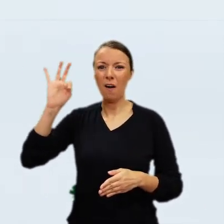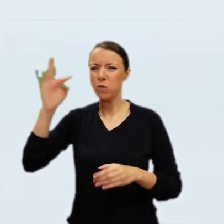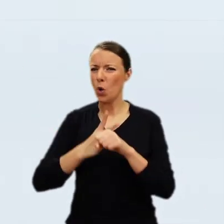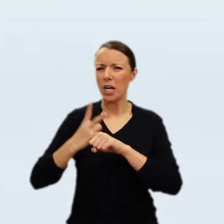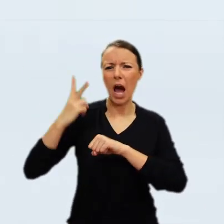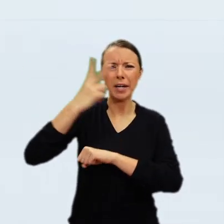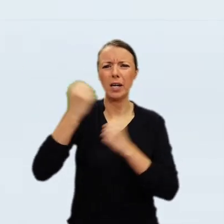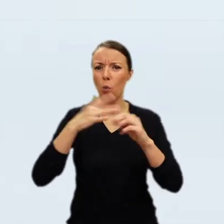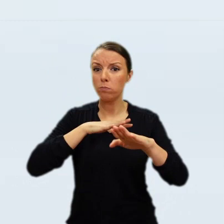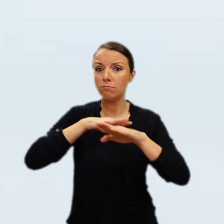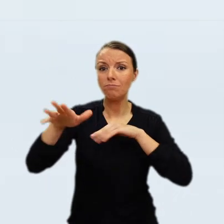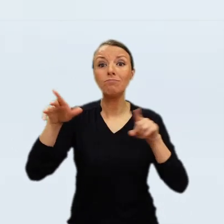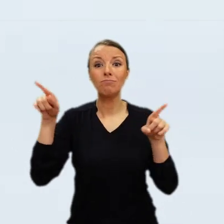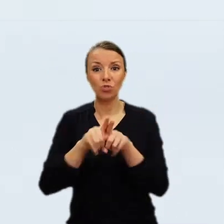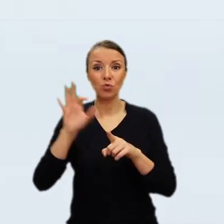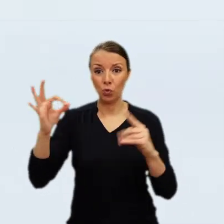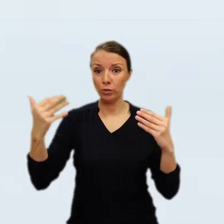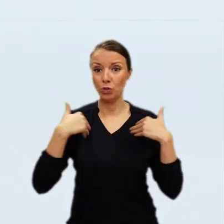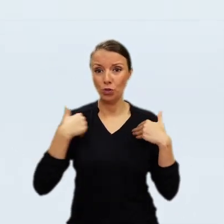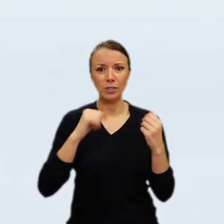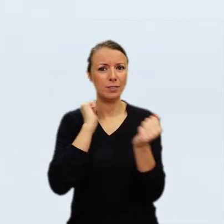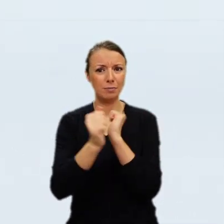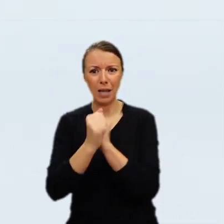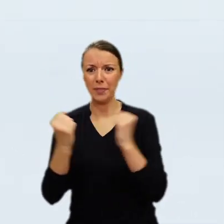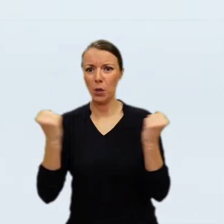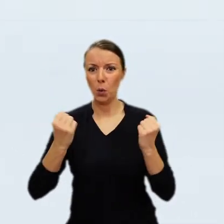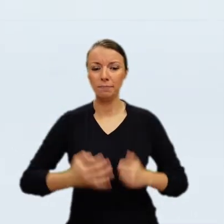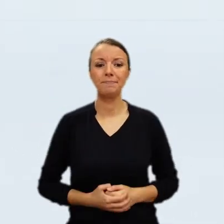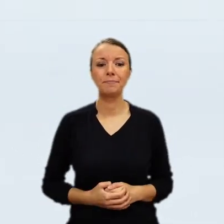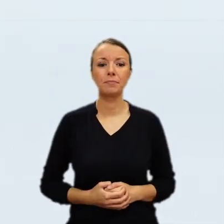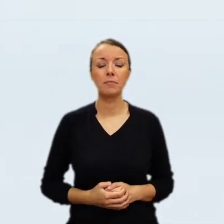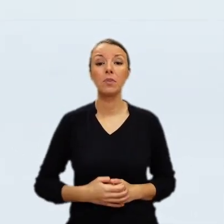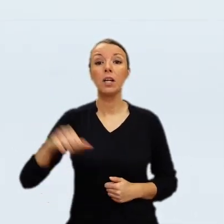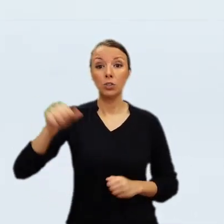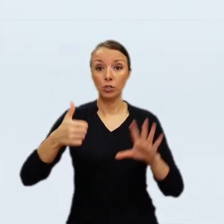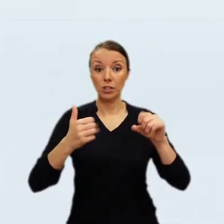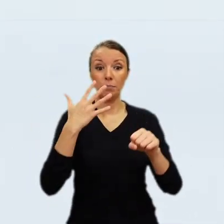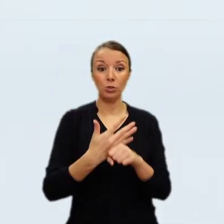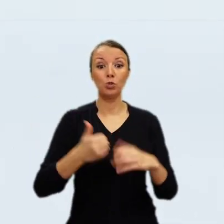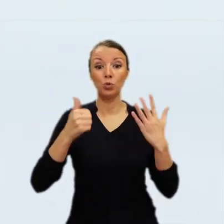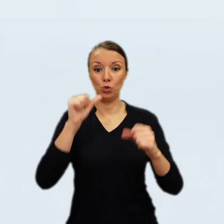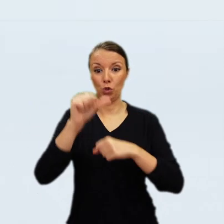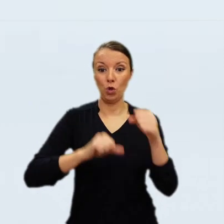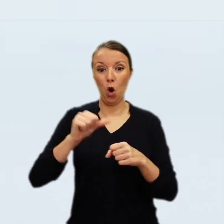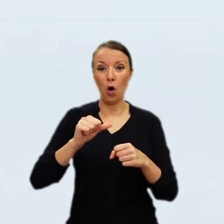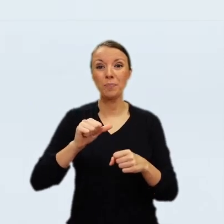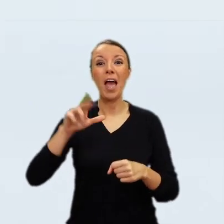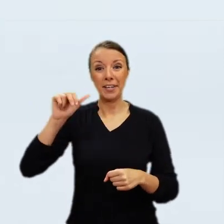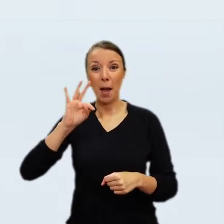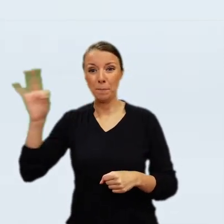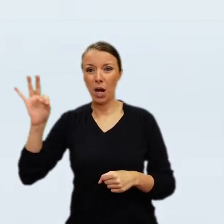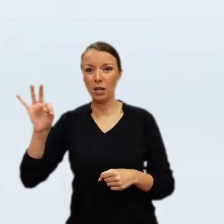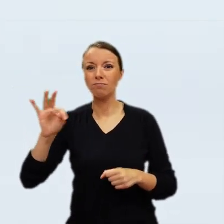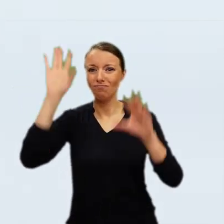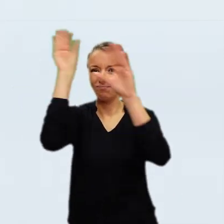years. In 1658, he moved to a smaller rental house in the Jordan district and even though he remained active as an